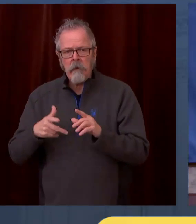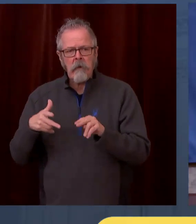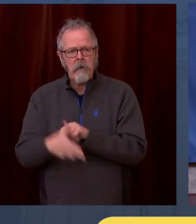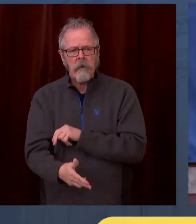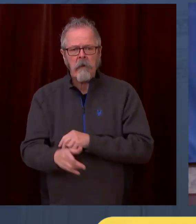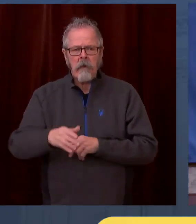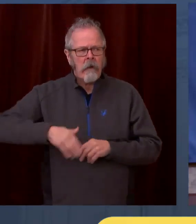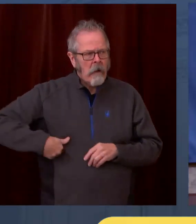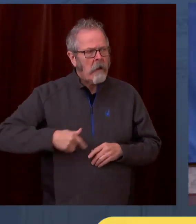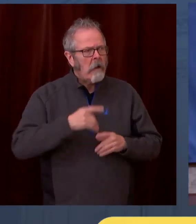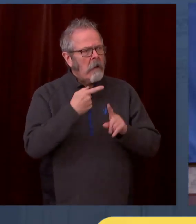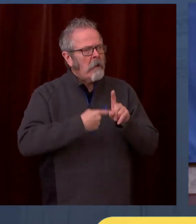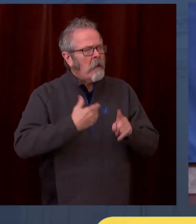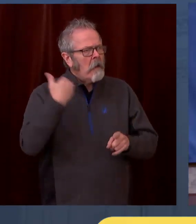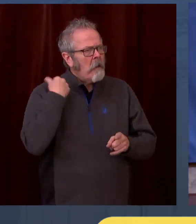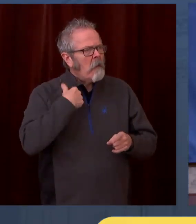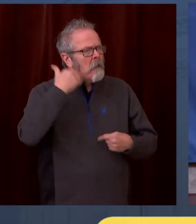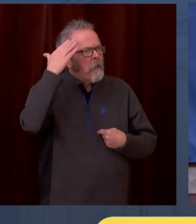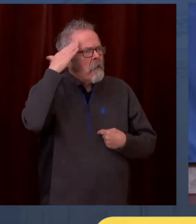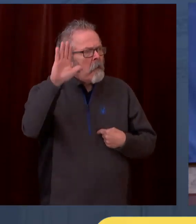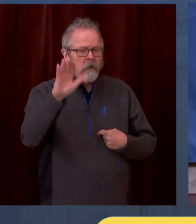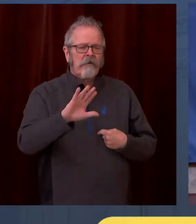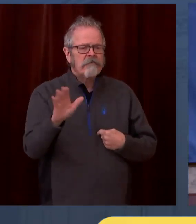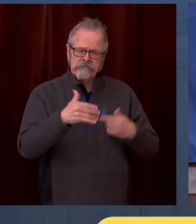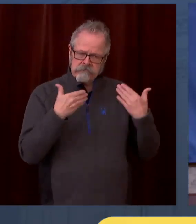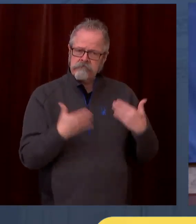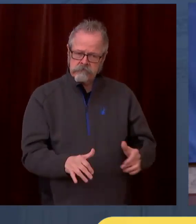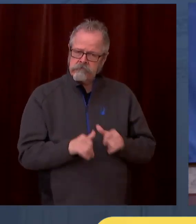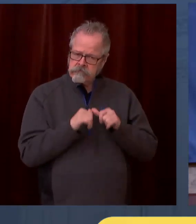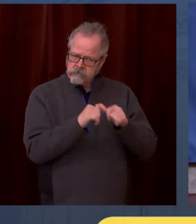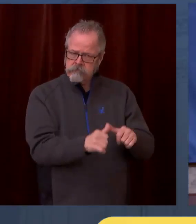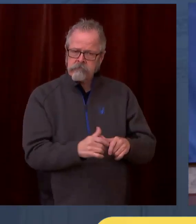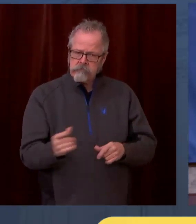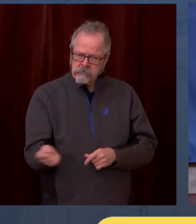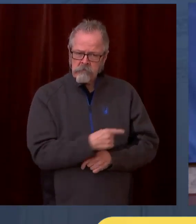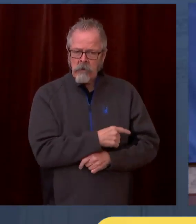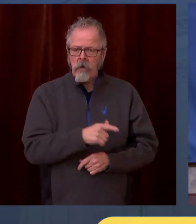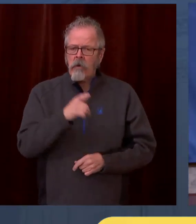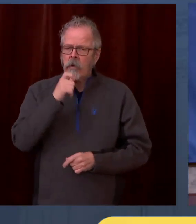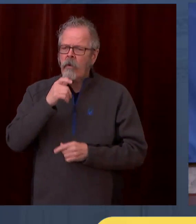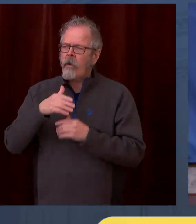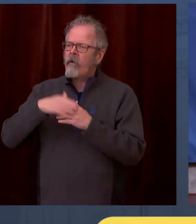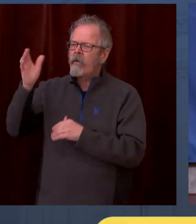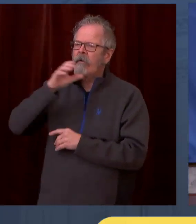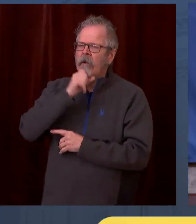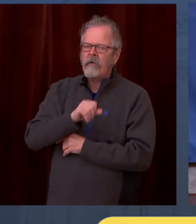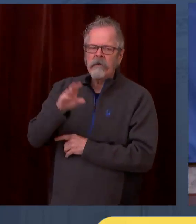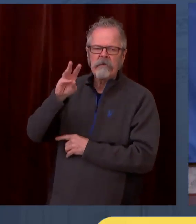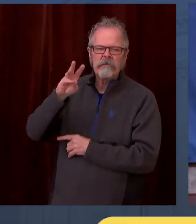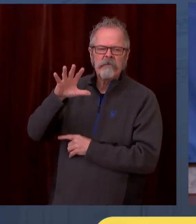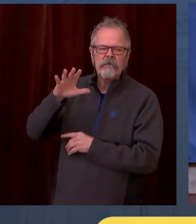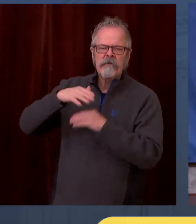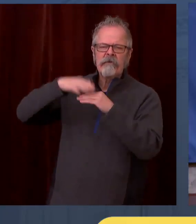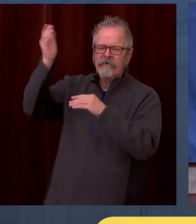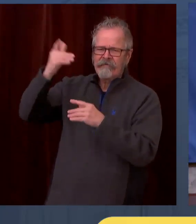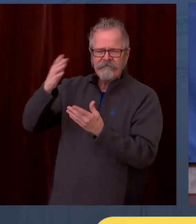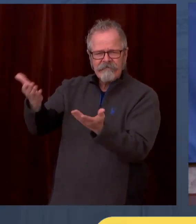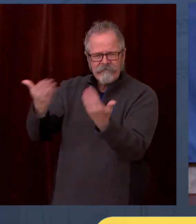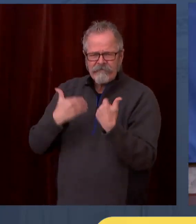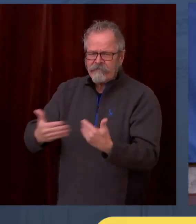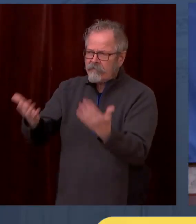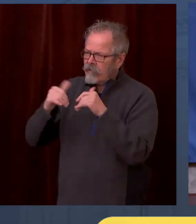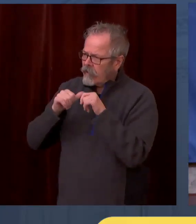people who are becoming eligible, but you still are eligible to get the vaccine. That'll remain the case throughout this vaccine recovery program.